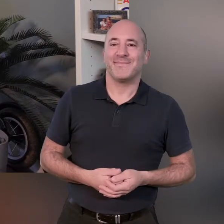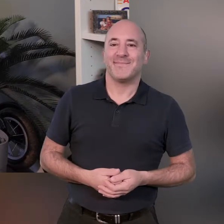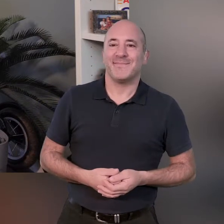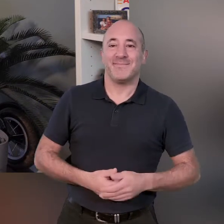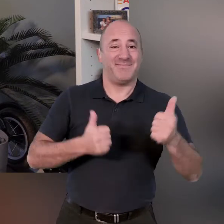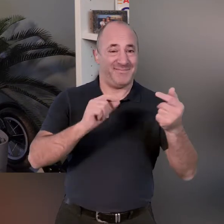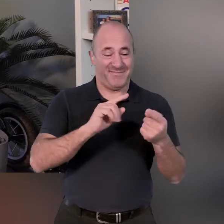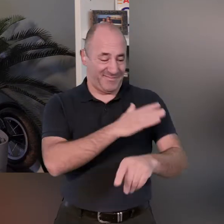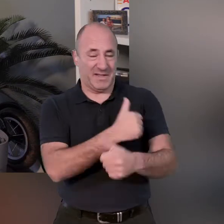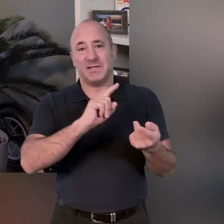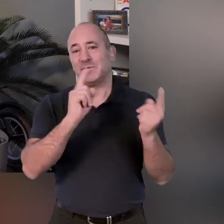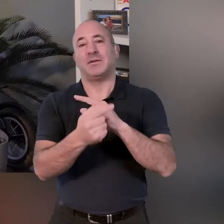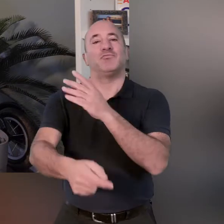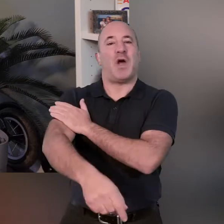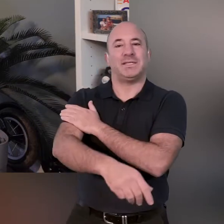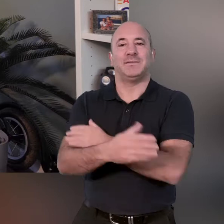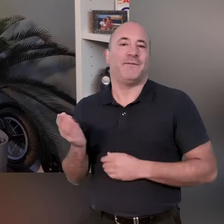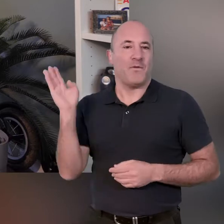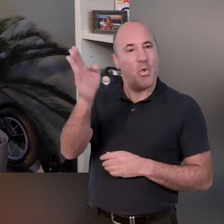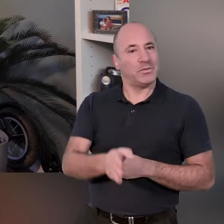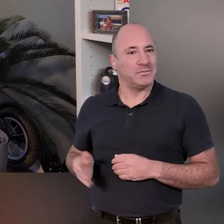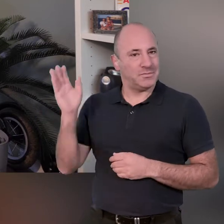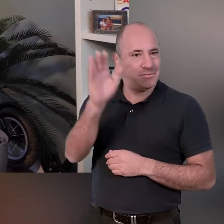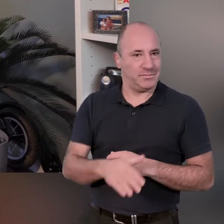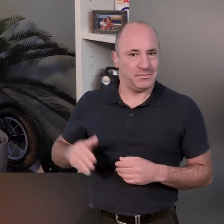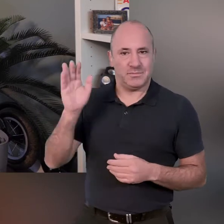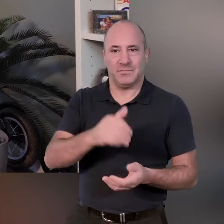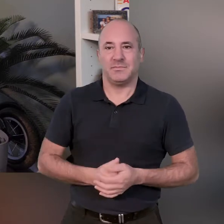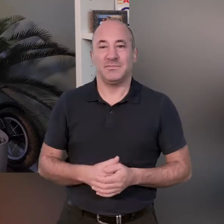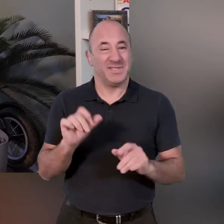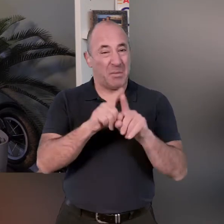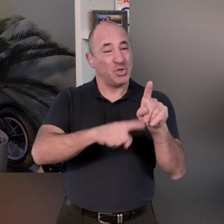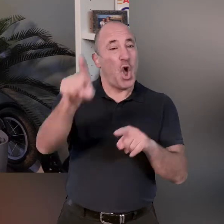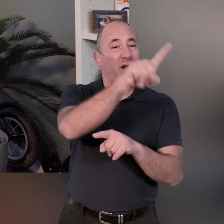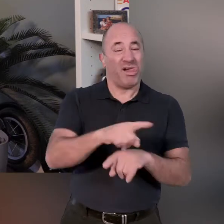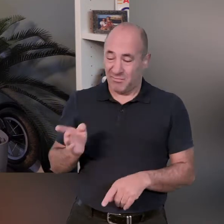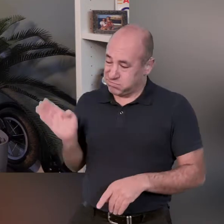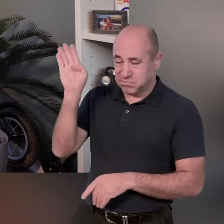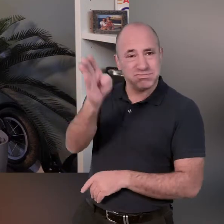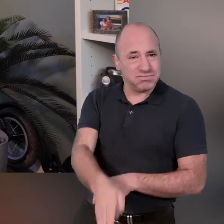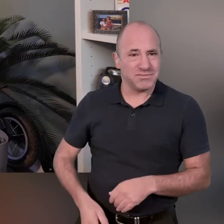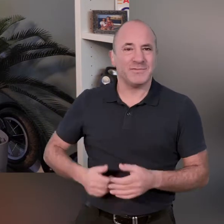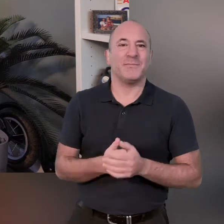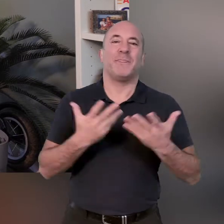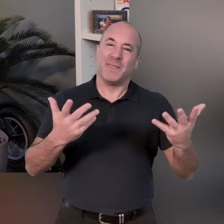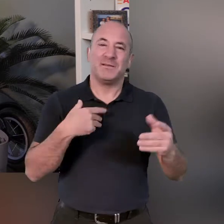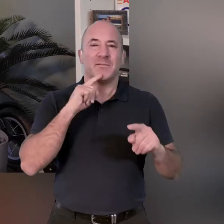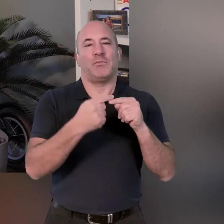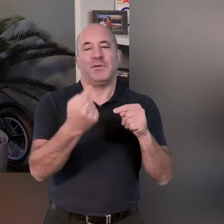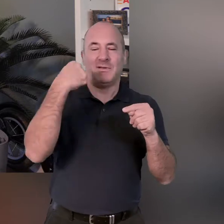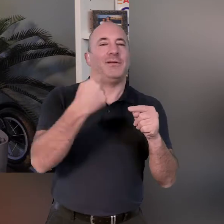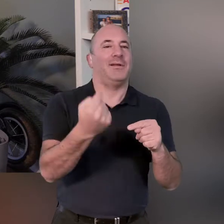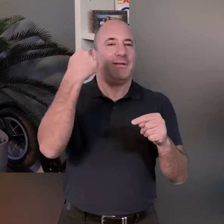excellent okay let's change arms now take the other arm and go forward circles again as always